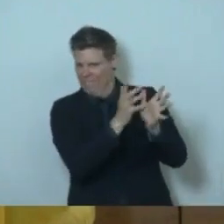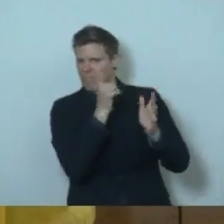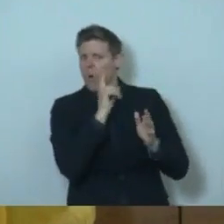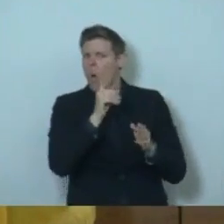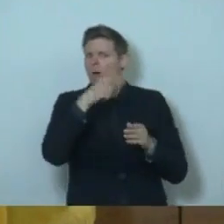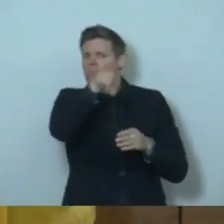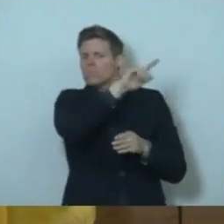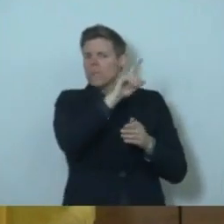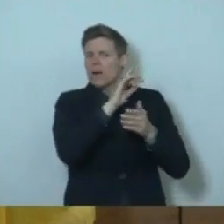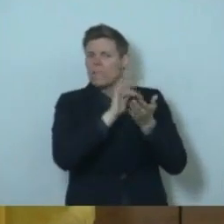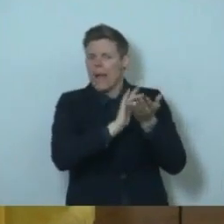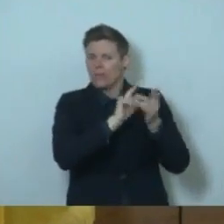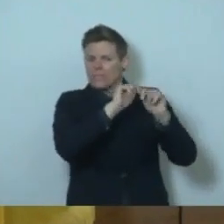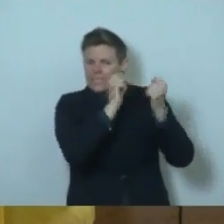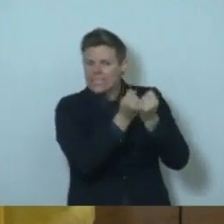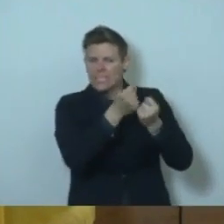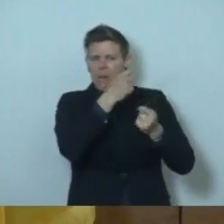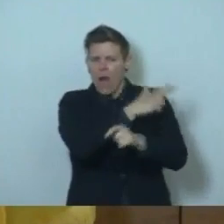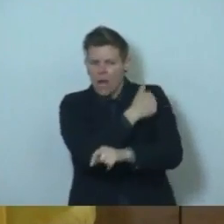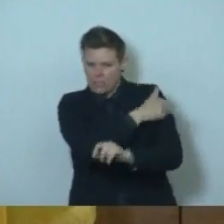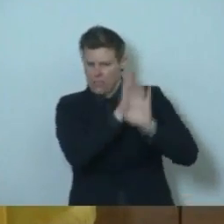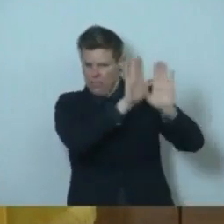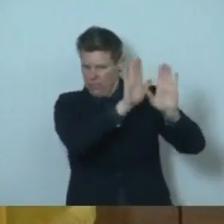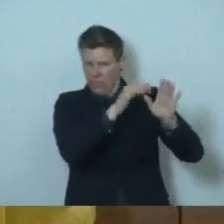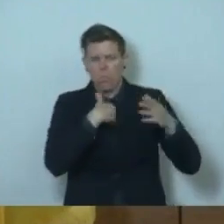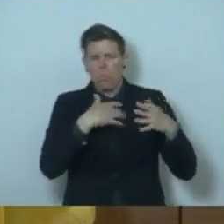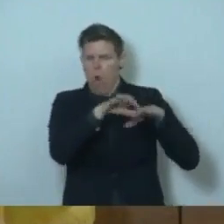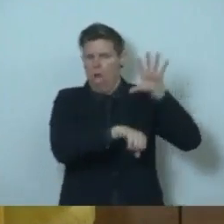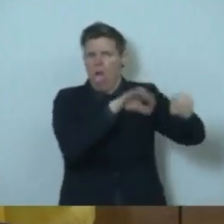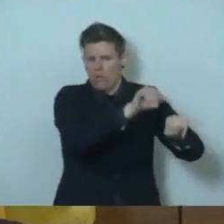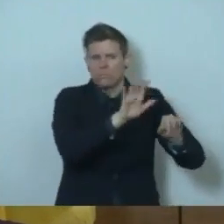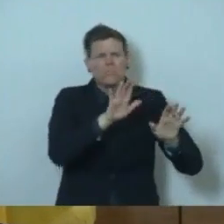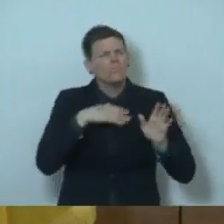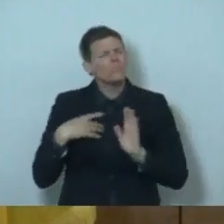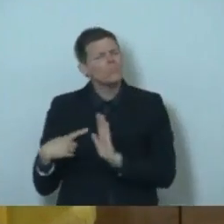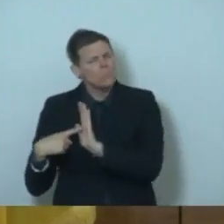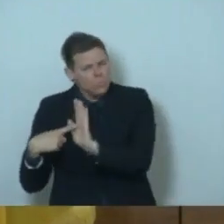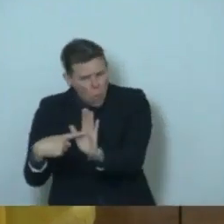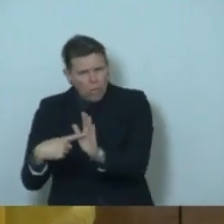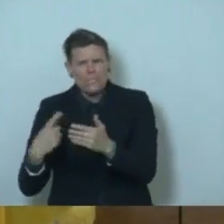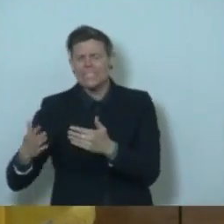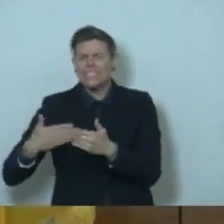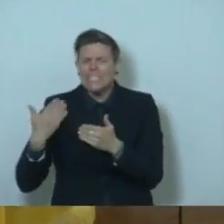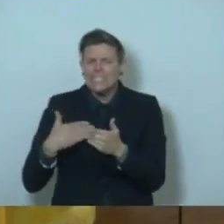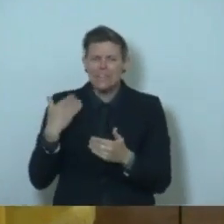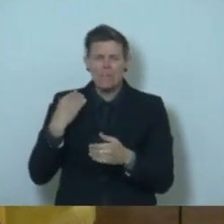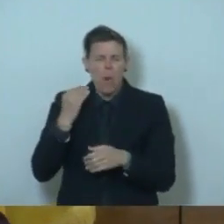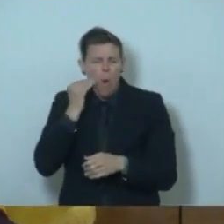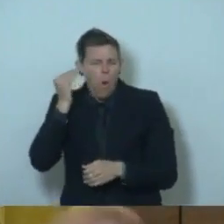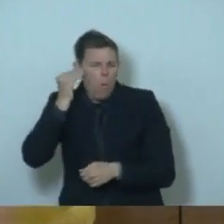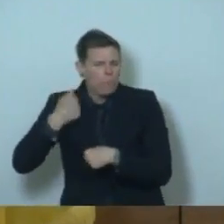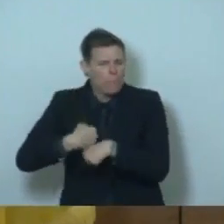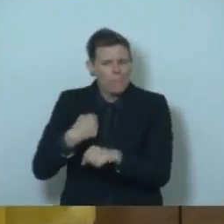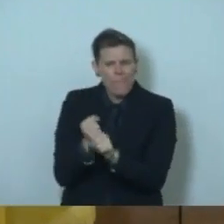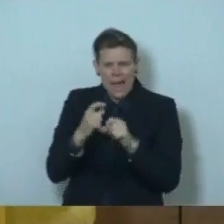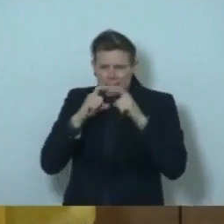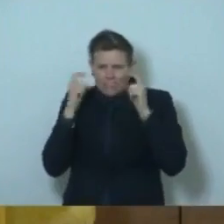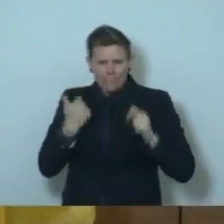not suggesting that we don't want that, but I want to show you how easy it is to make a face covering. All right. So